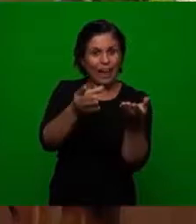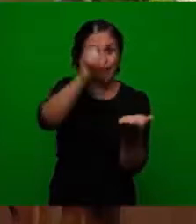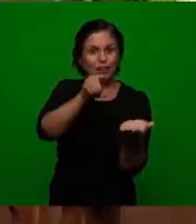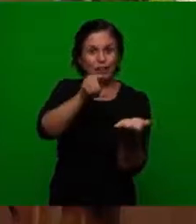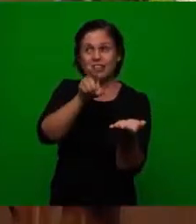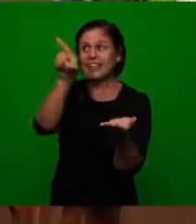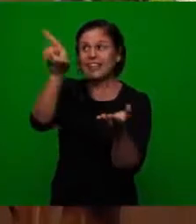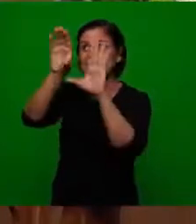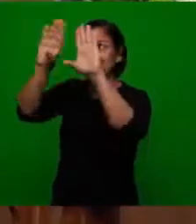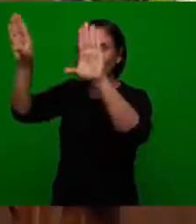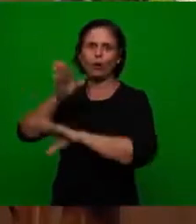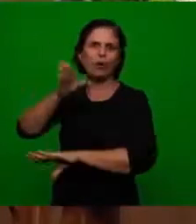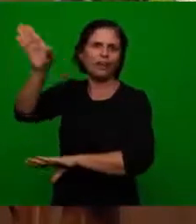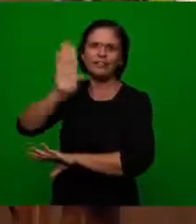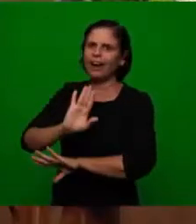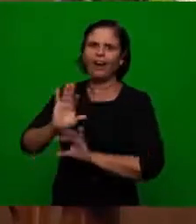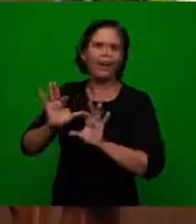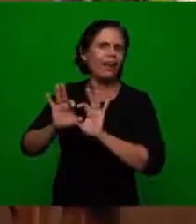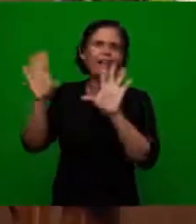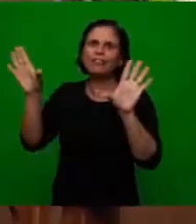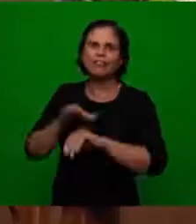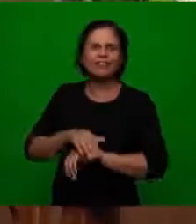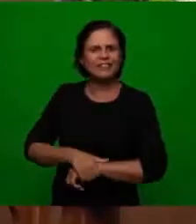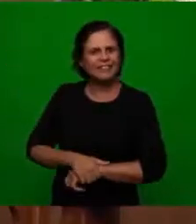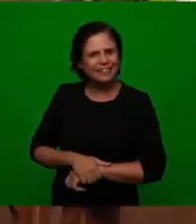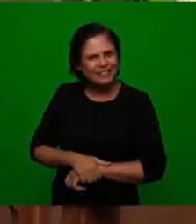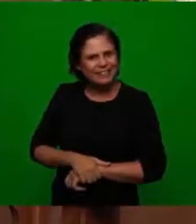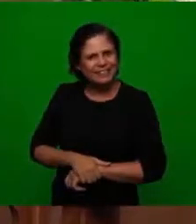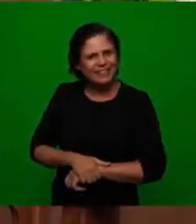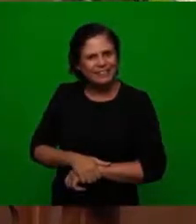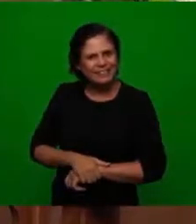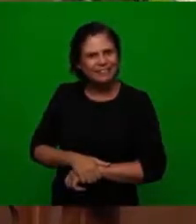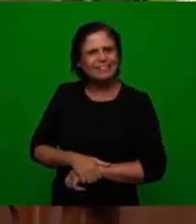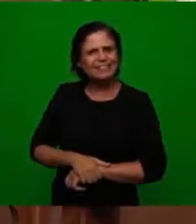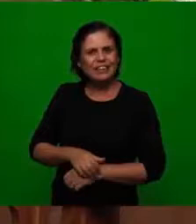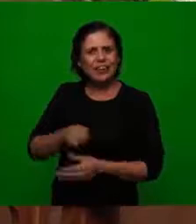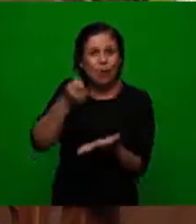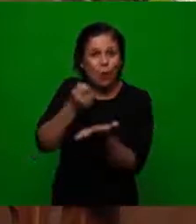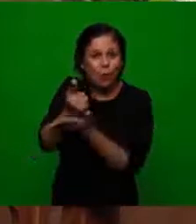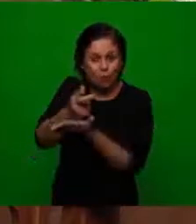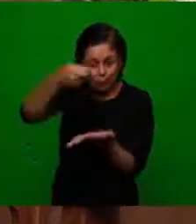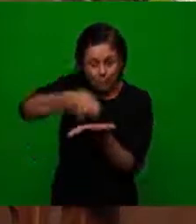to go to heaven without having to carry this kind of sin you purchased